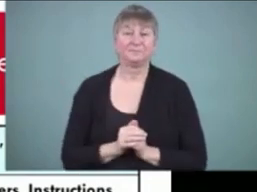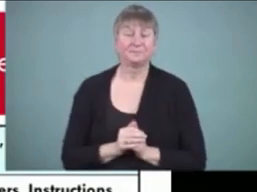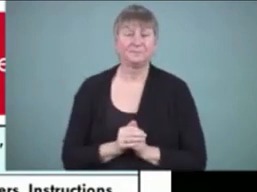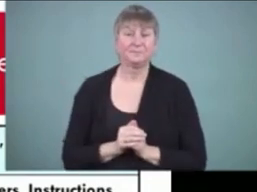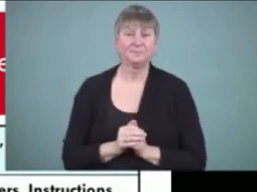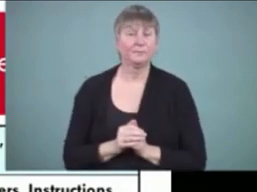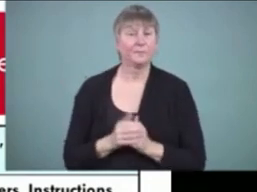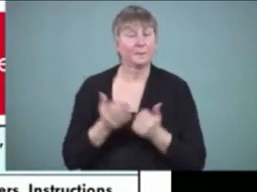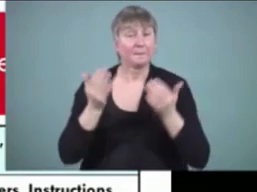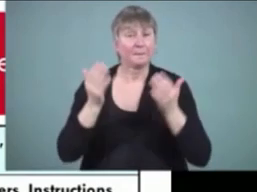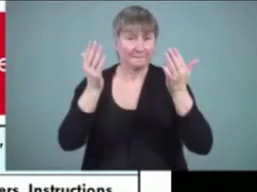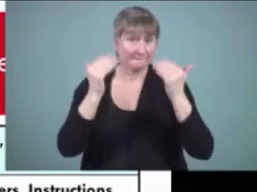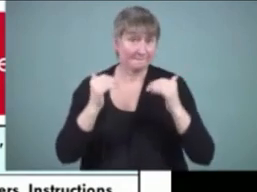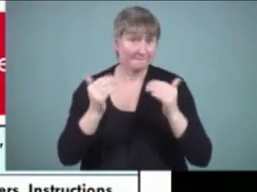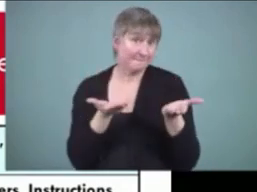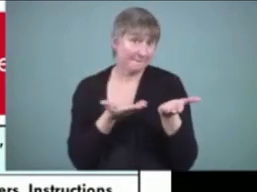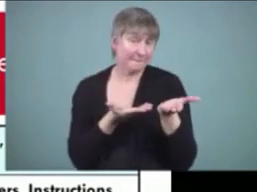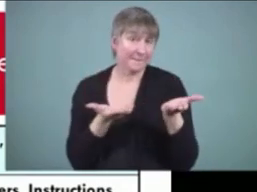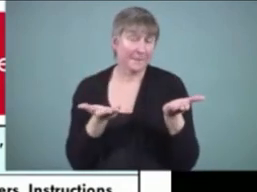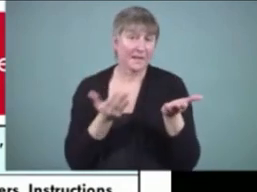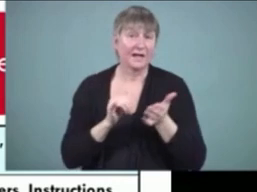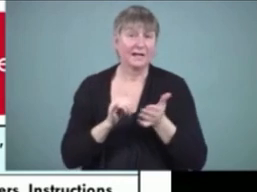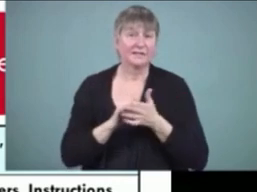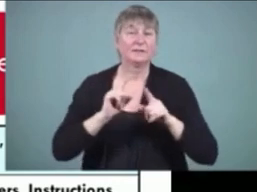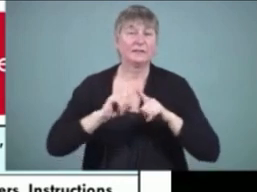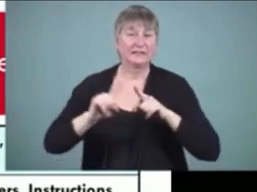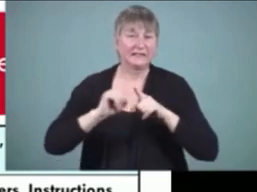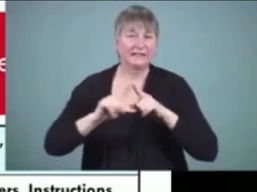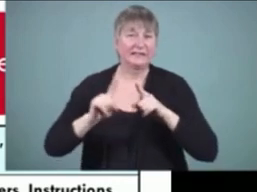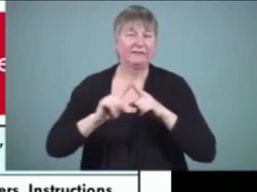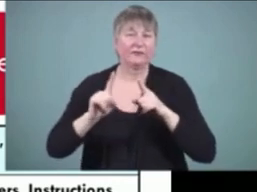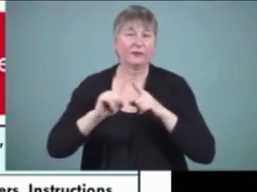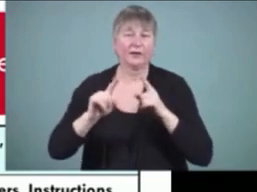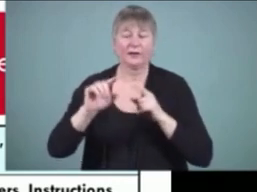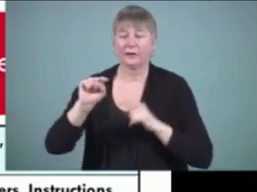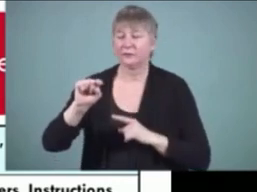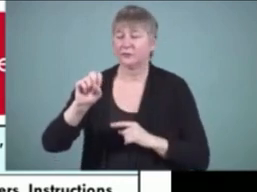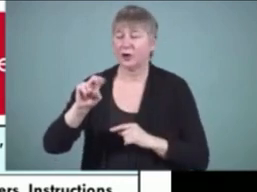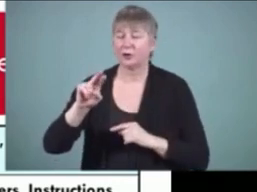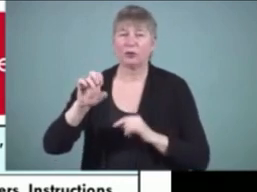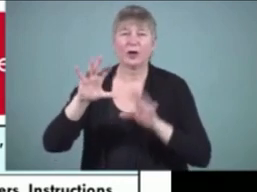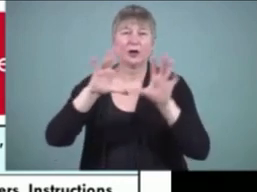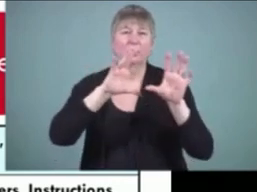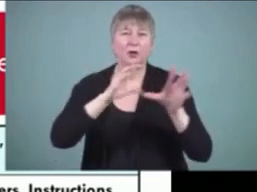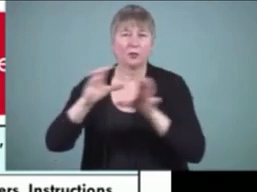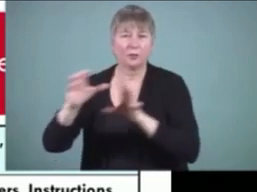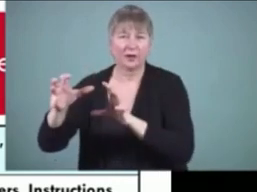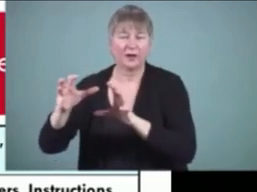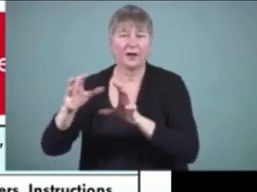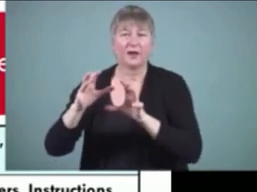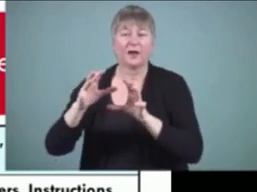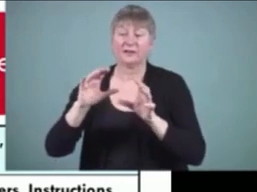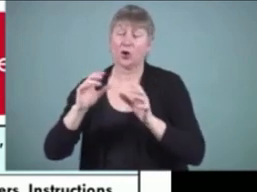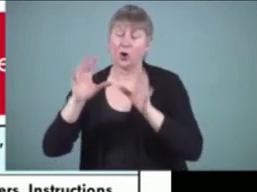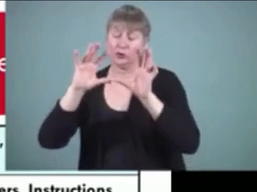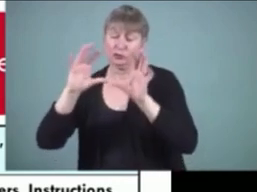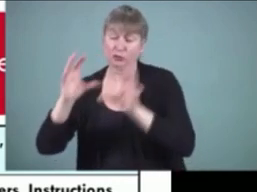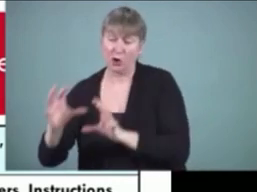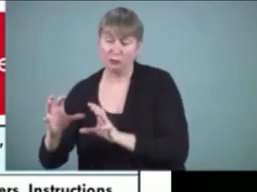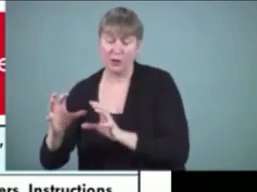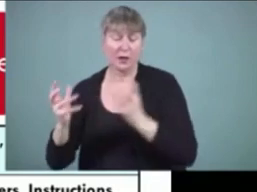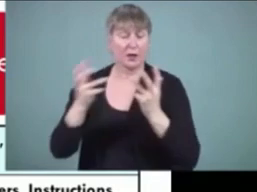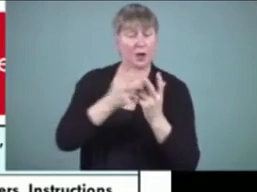example of some of the genres that fit into the different functions of language that Halliday described.